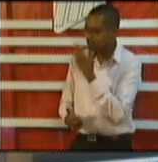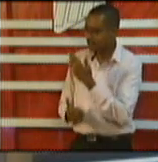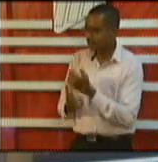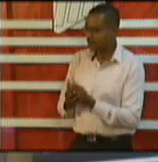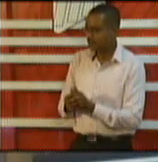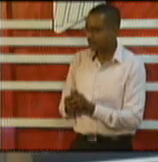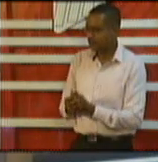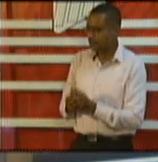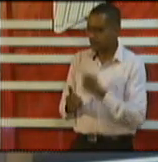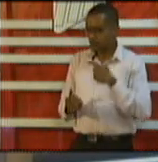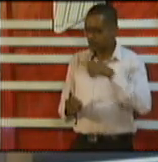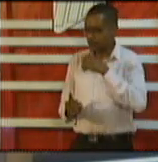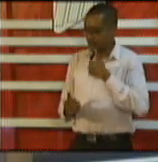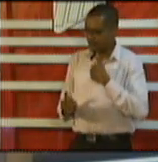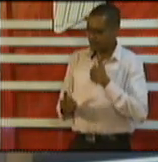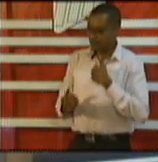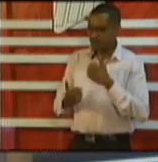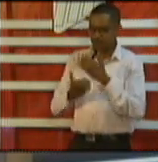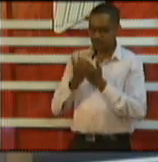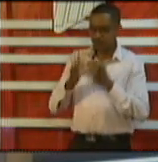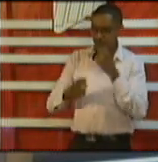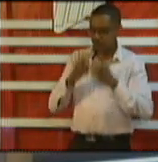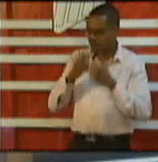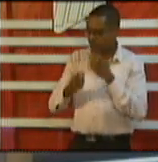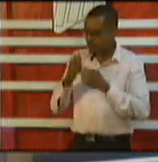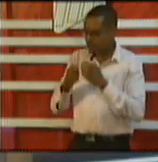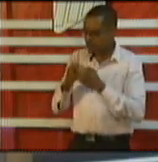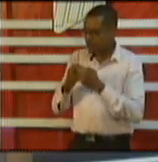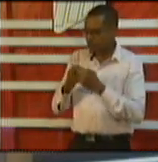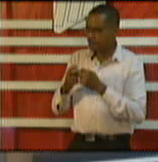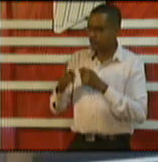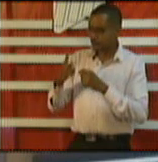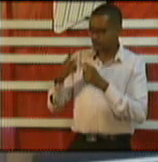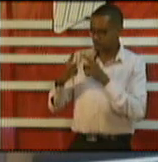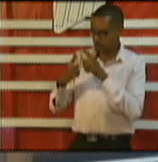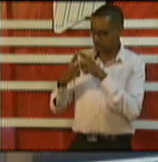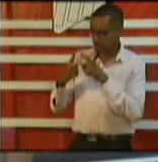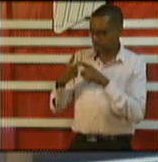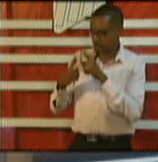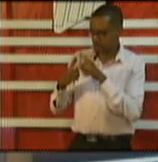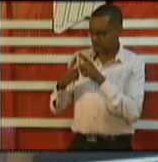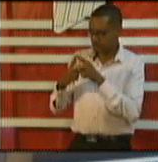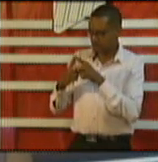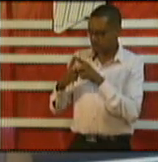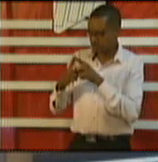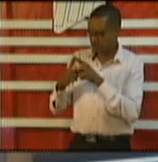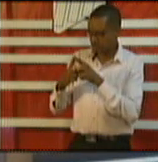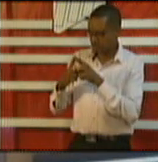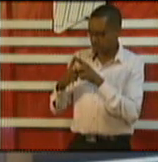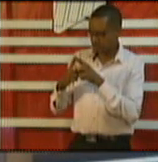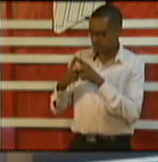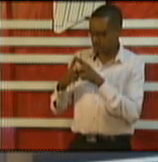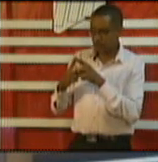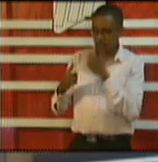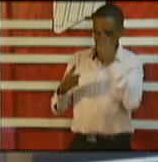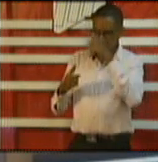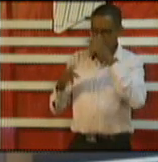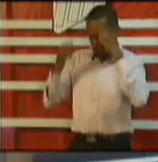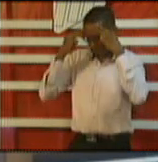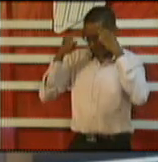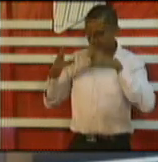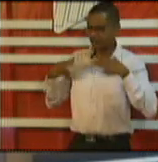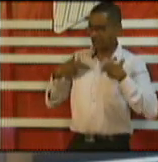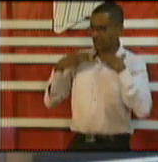we have been having some audio problems a little earlier on all right my two questions quickly one for Minister Minister Al-Sing and the other for